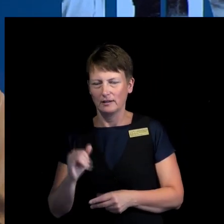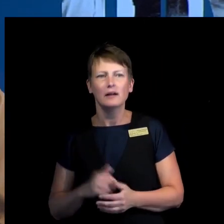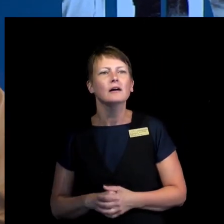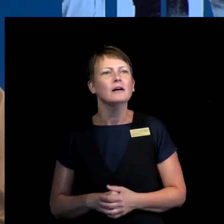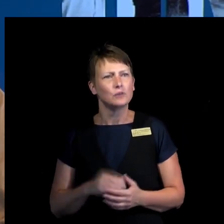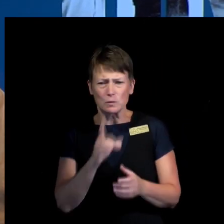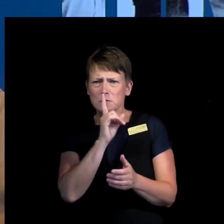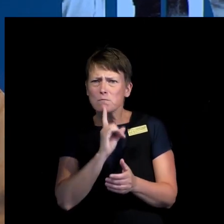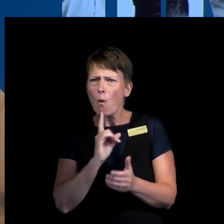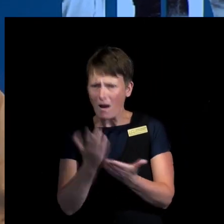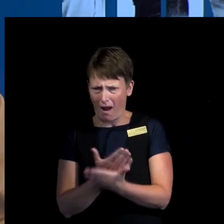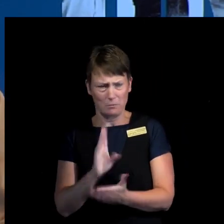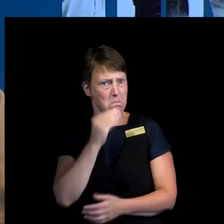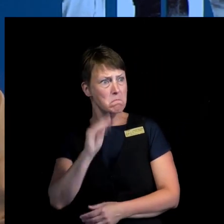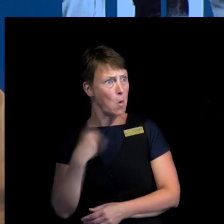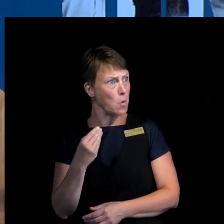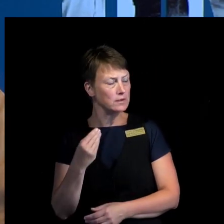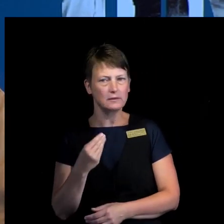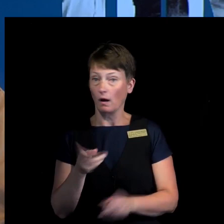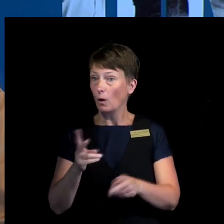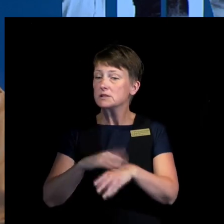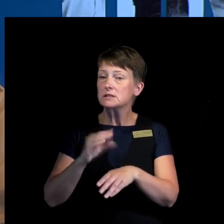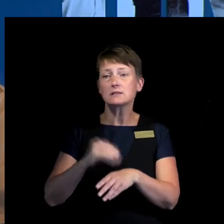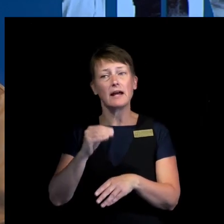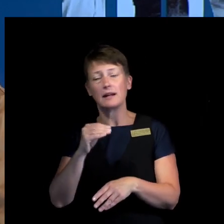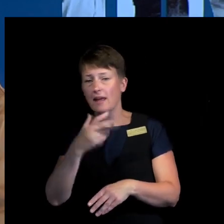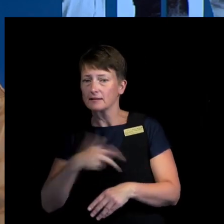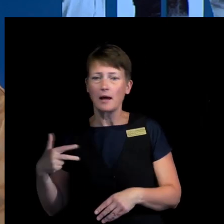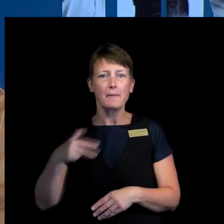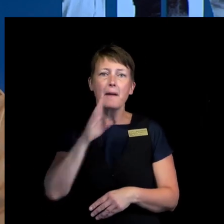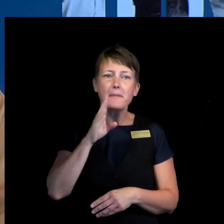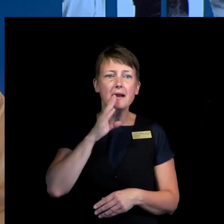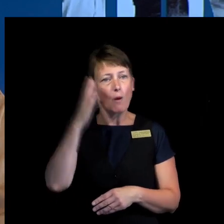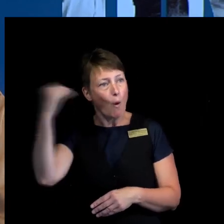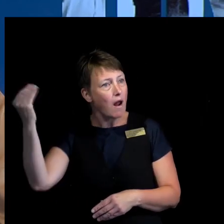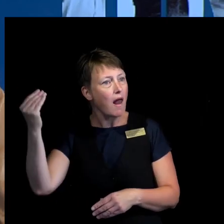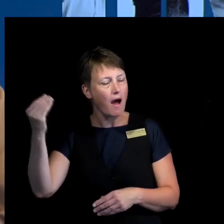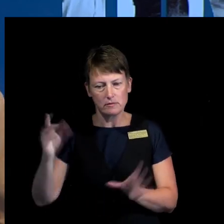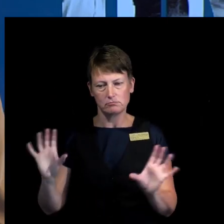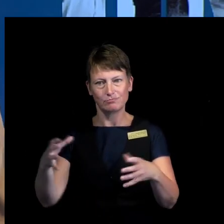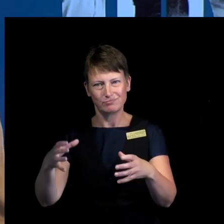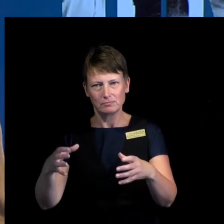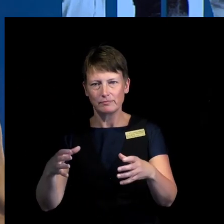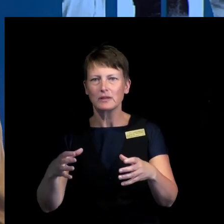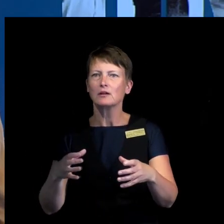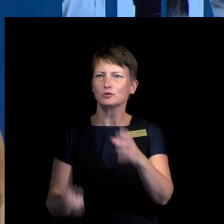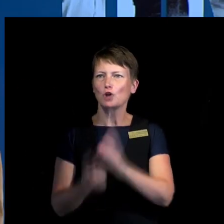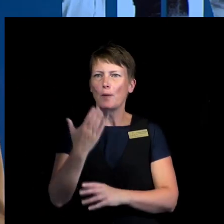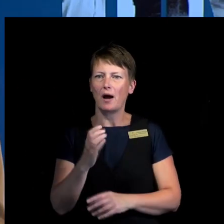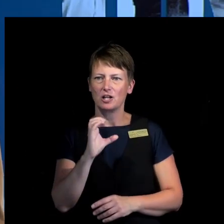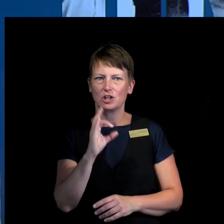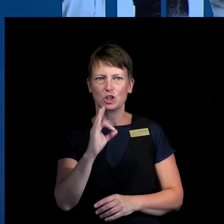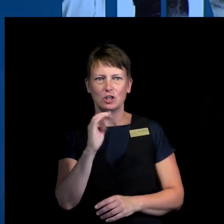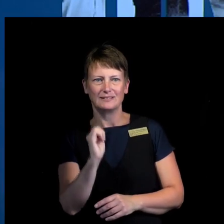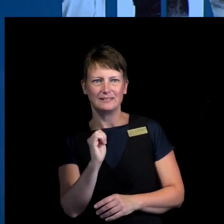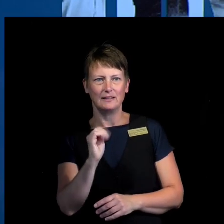small country. We've seen Sweden, Denmark, Belgium, Netherlands going together to create the She Decides initiative, to fill